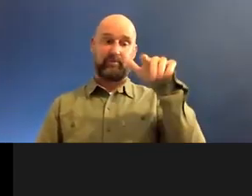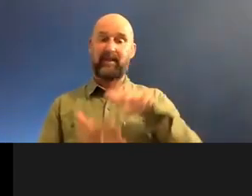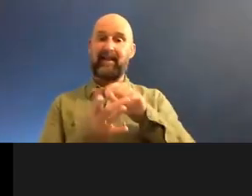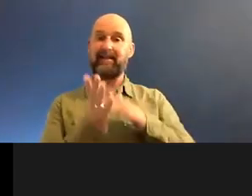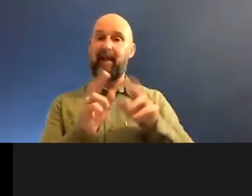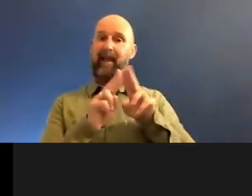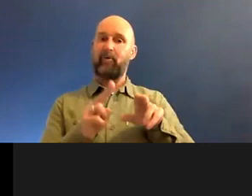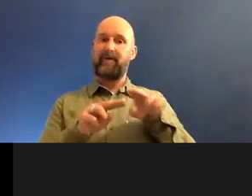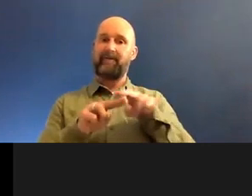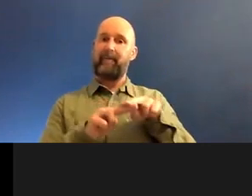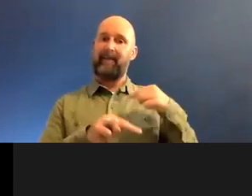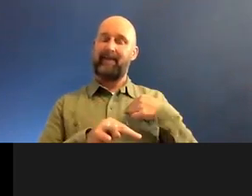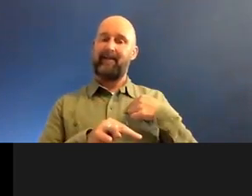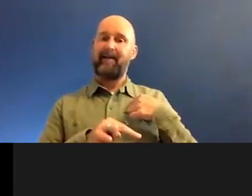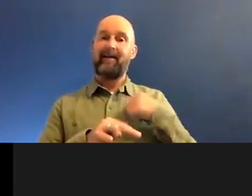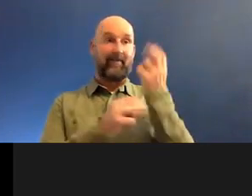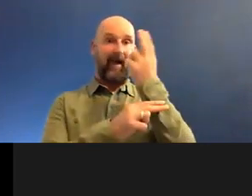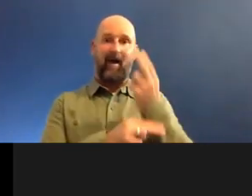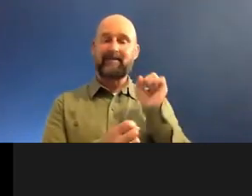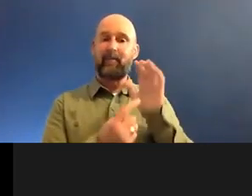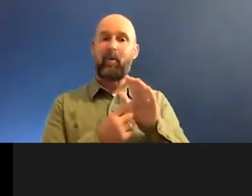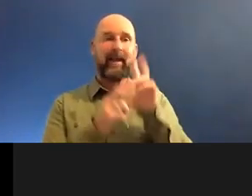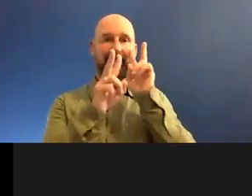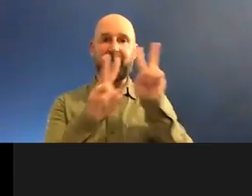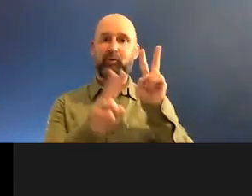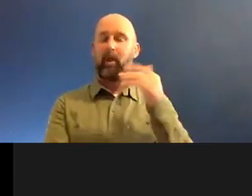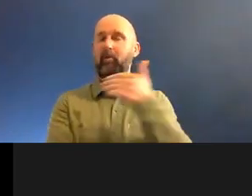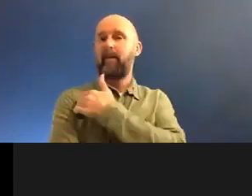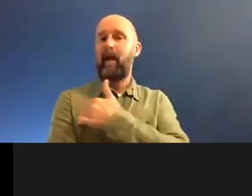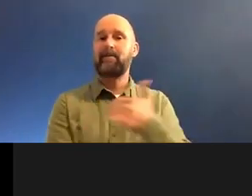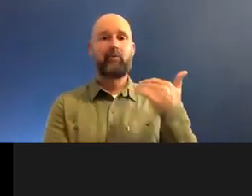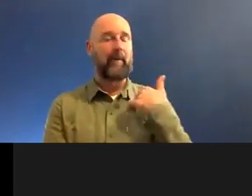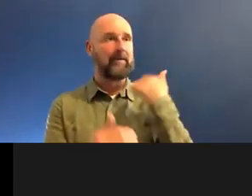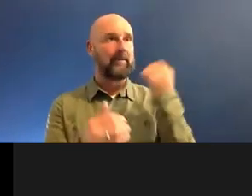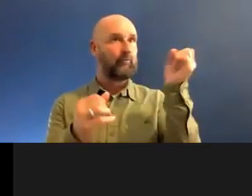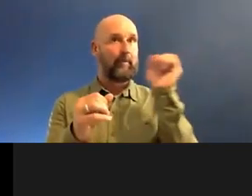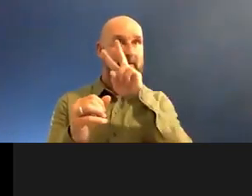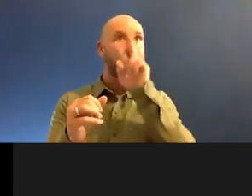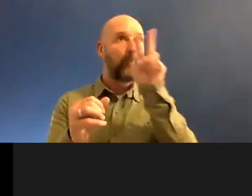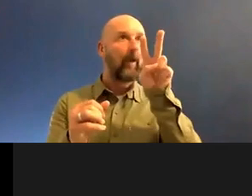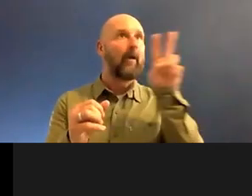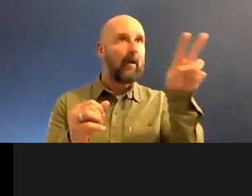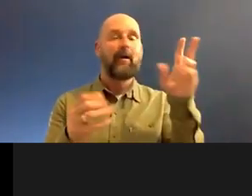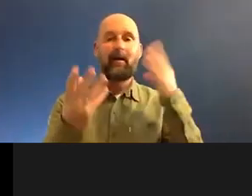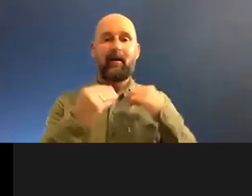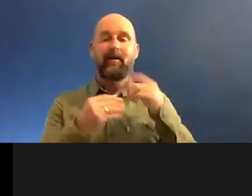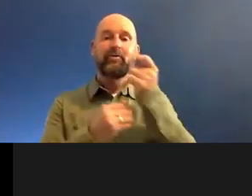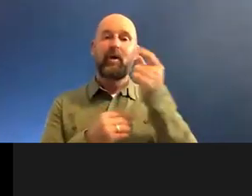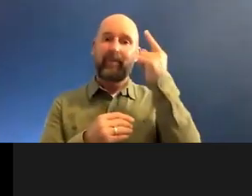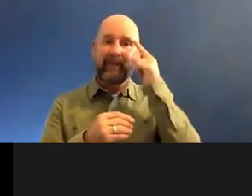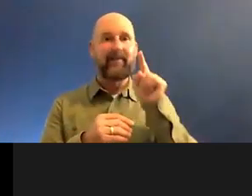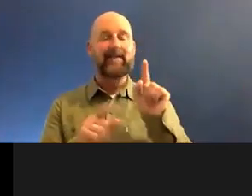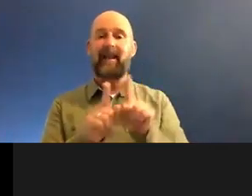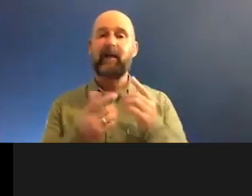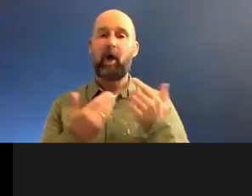so important is that you have this constant visual reminder. And then, because I think some people think that Islamic art is a luxury.